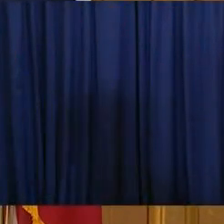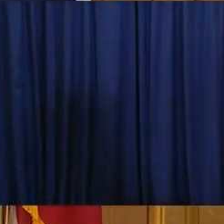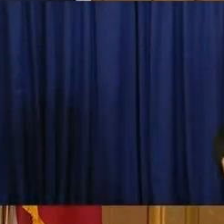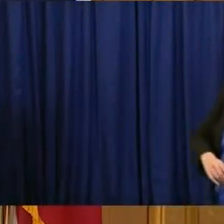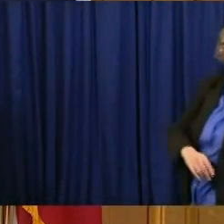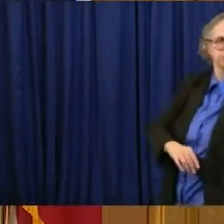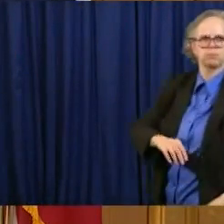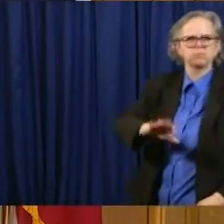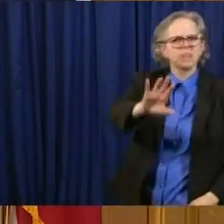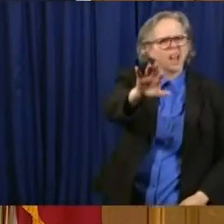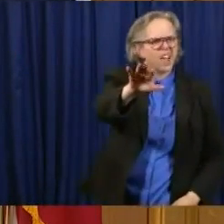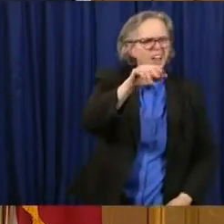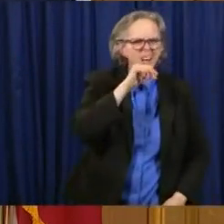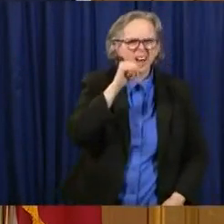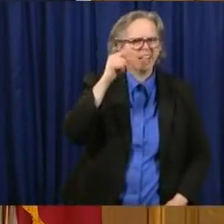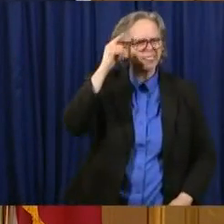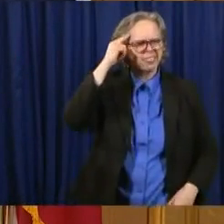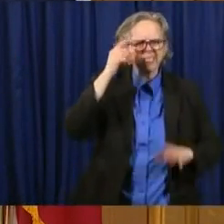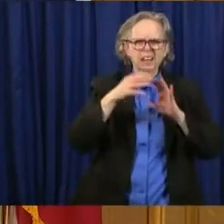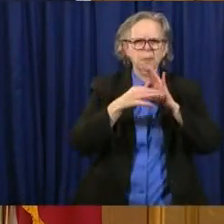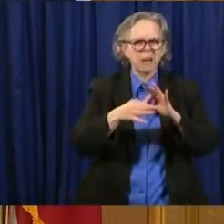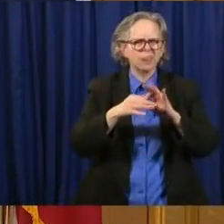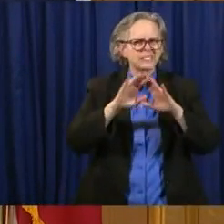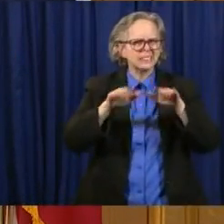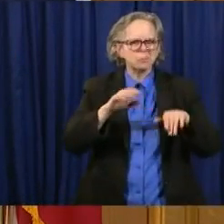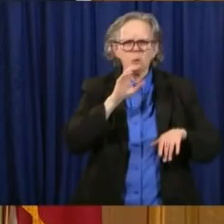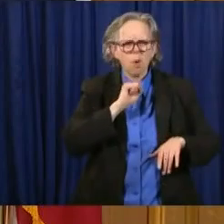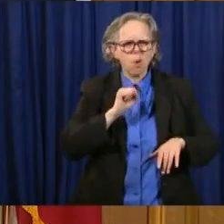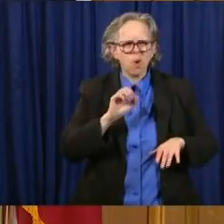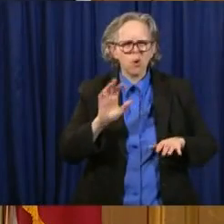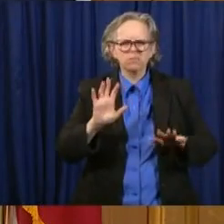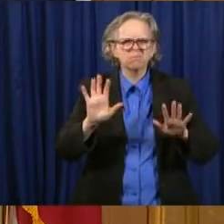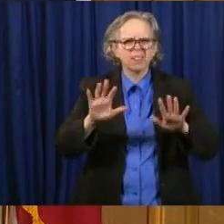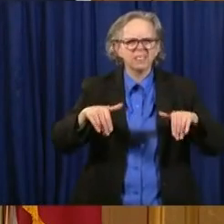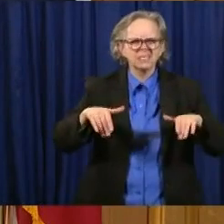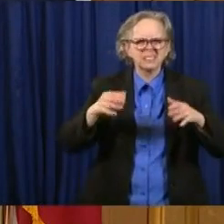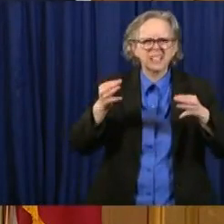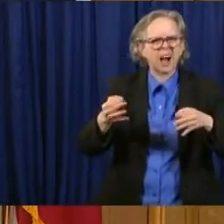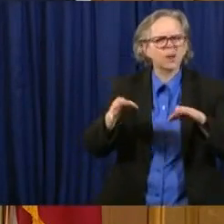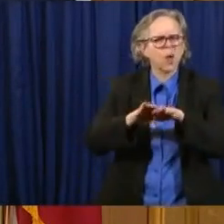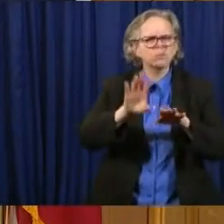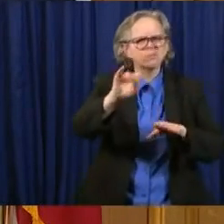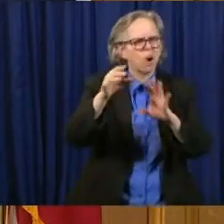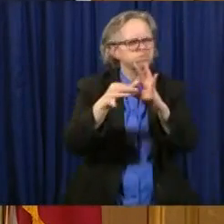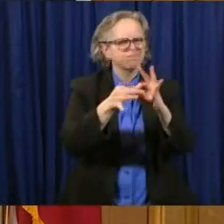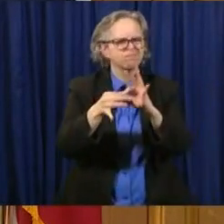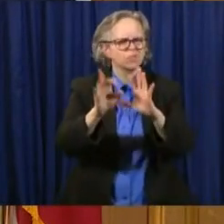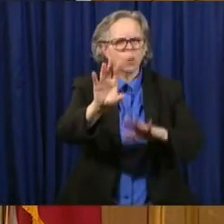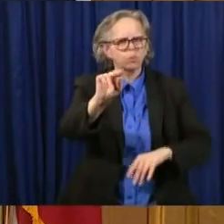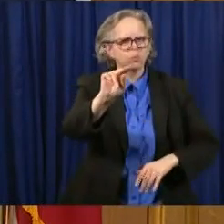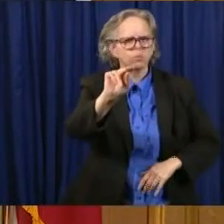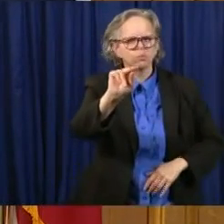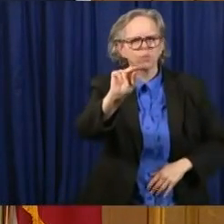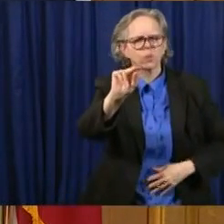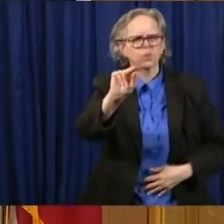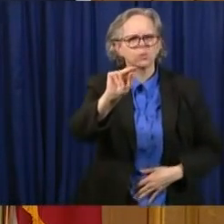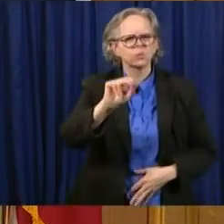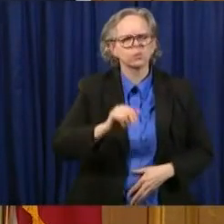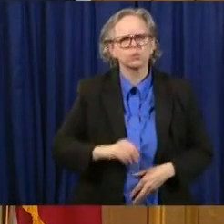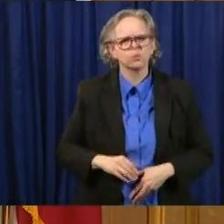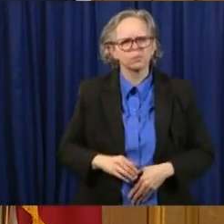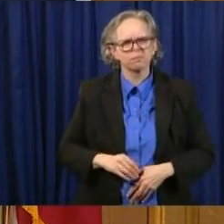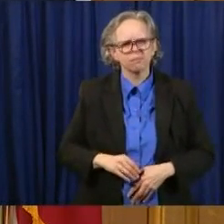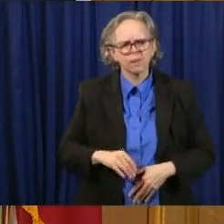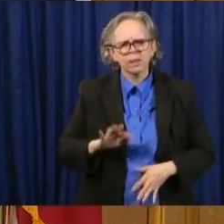of this, we are starting to see some businesses slowing down before we issued the order.